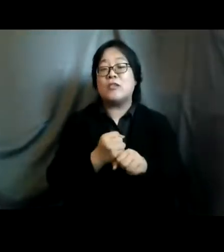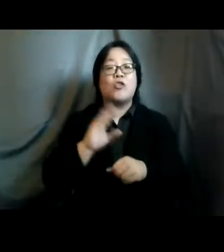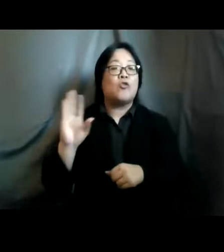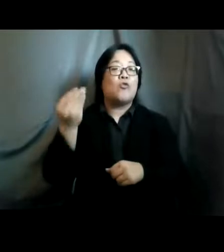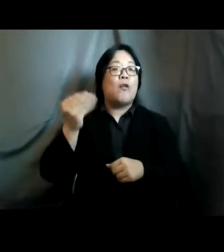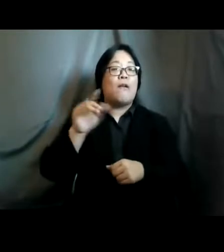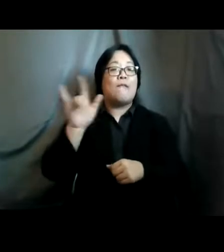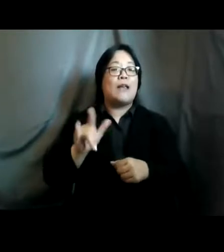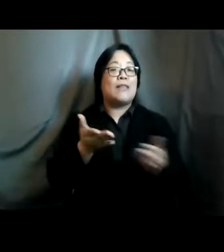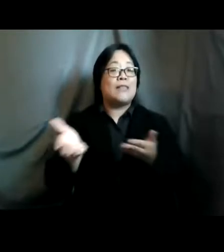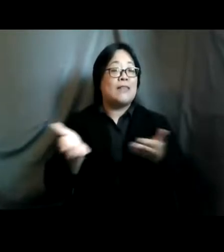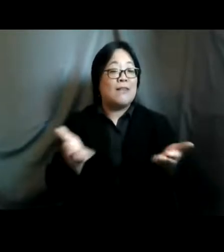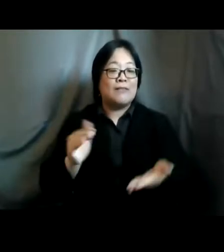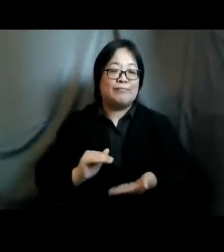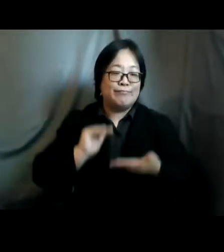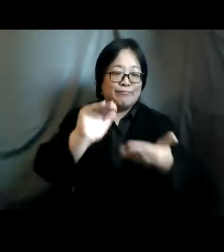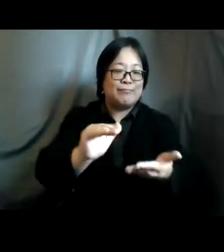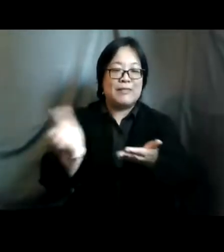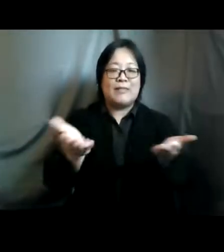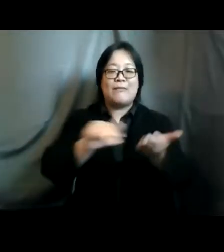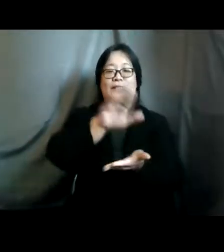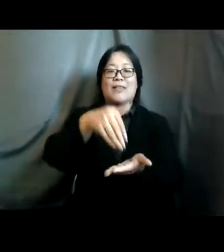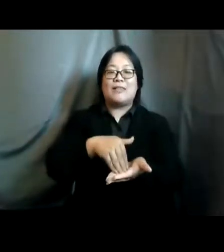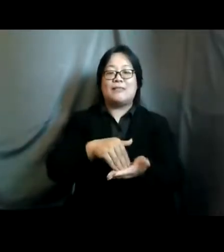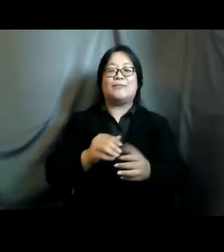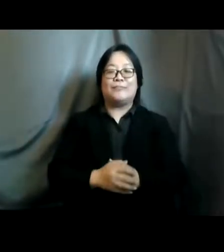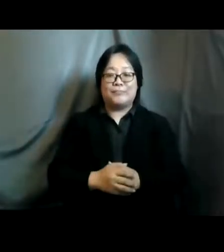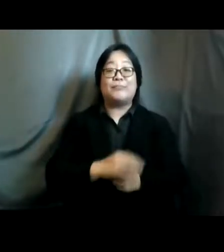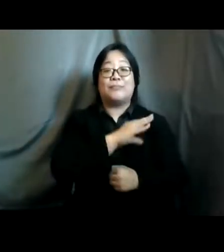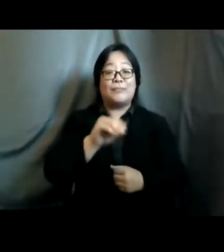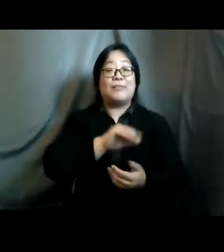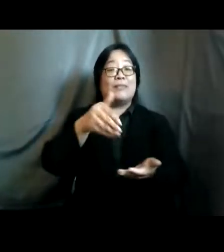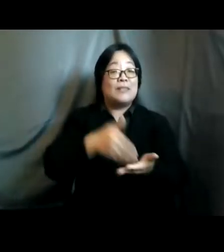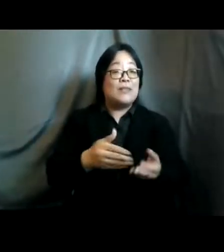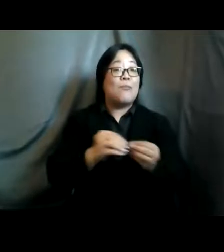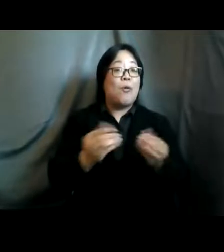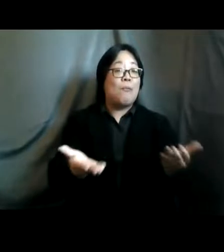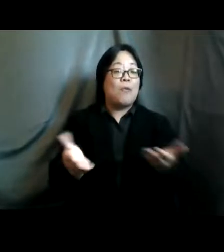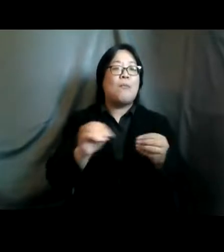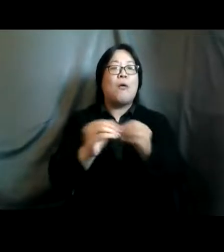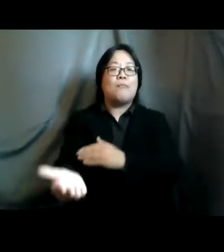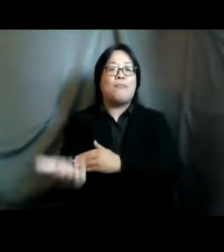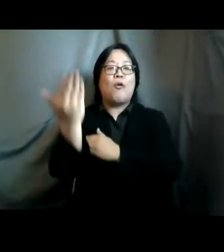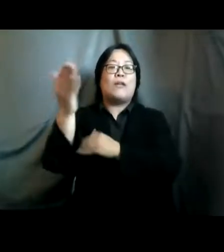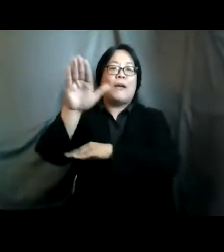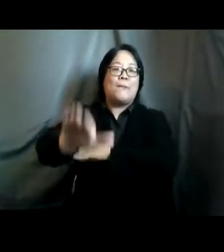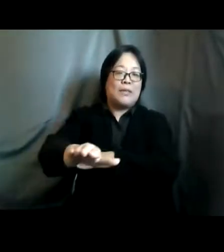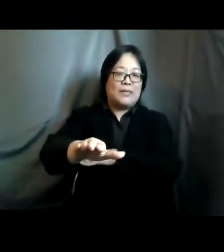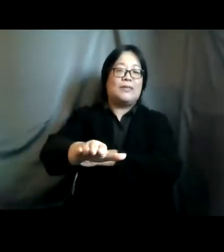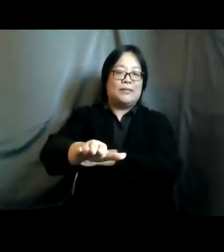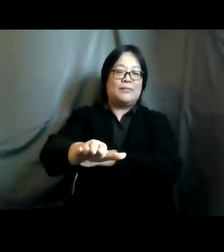health delivery centers uh make available services in the morning and in the evening time as well as in the um